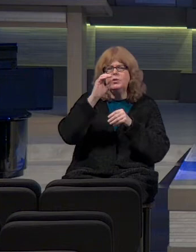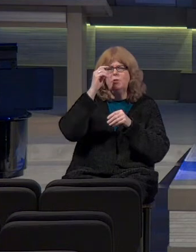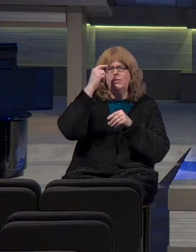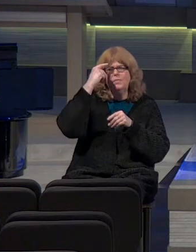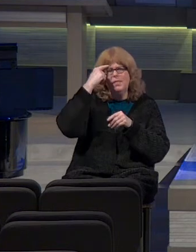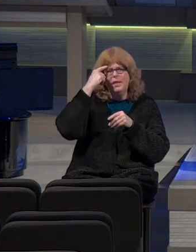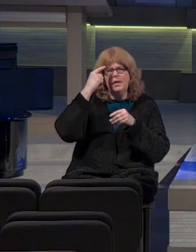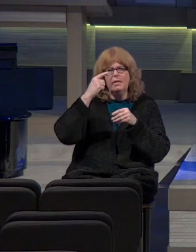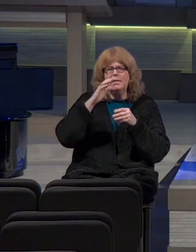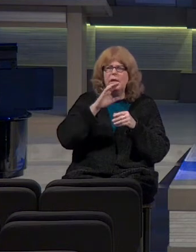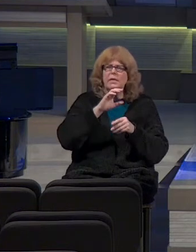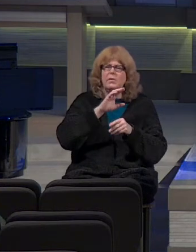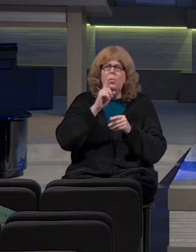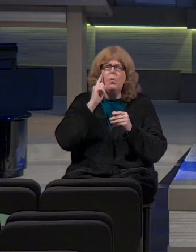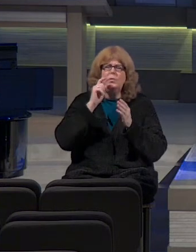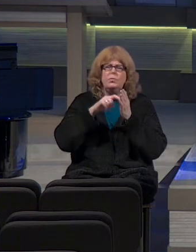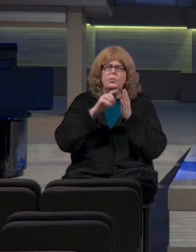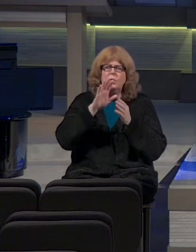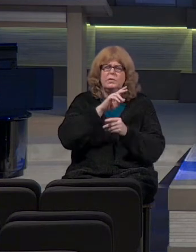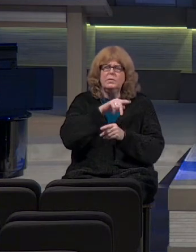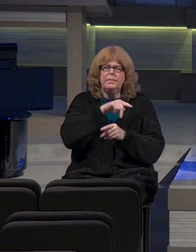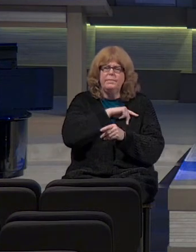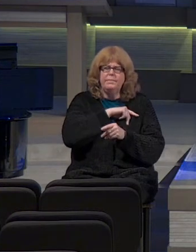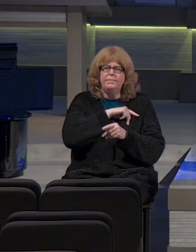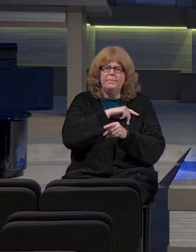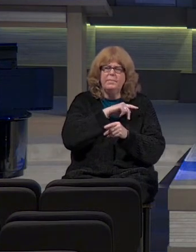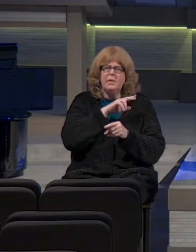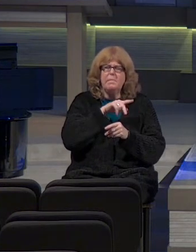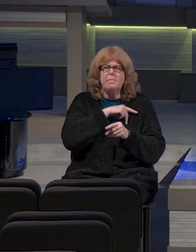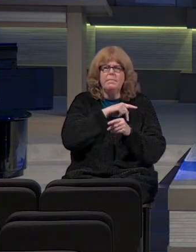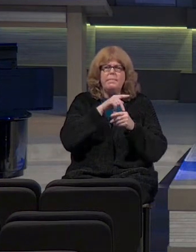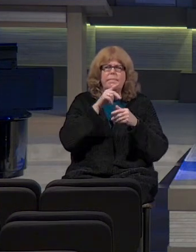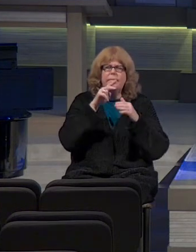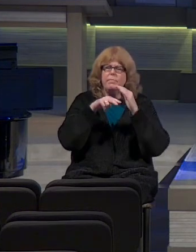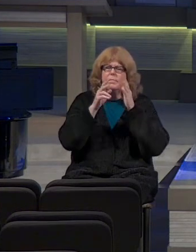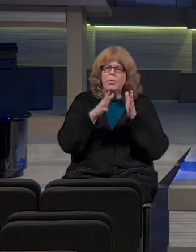are some of their characteristics? Just off the top of your head.